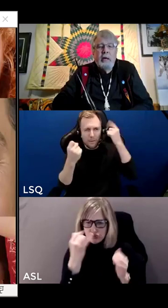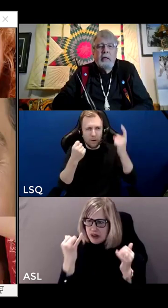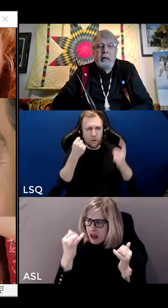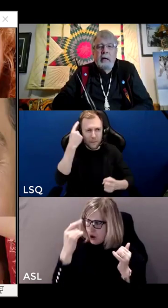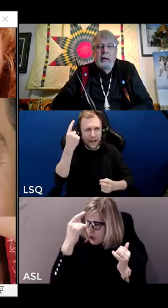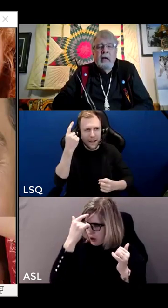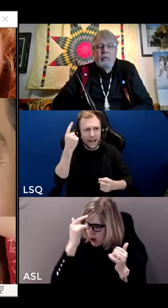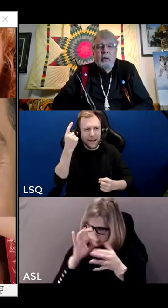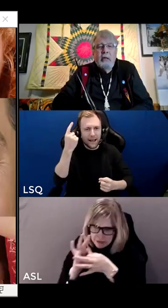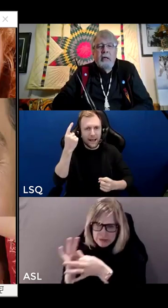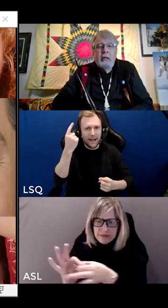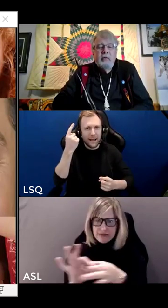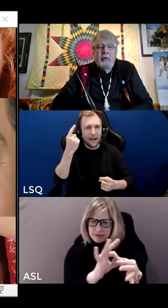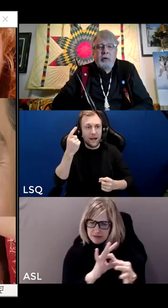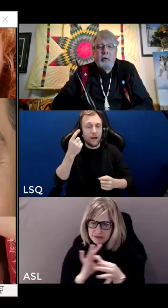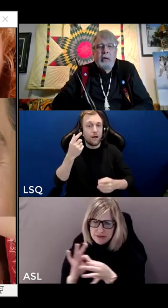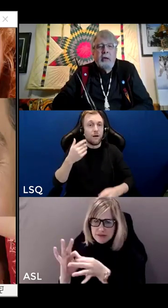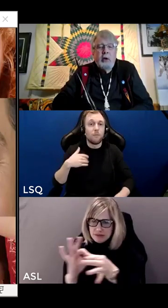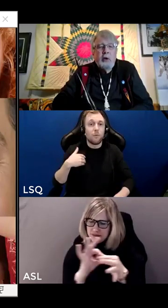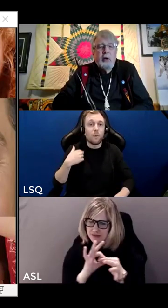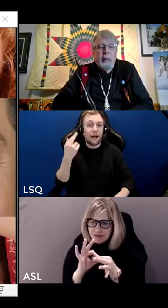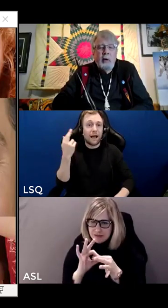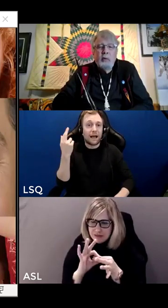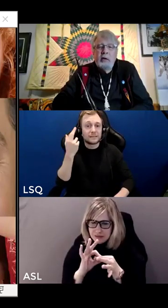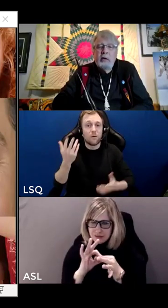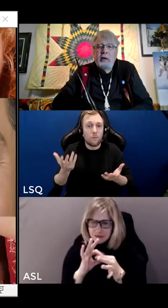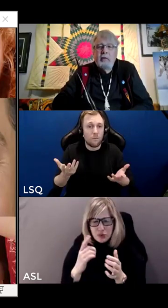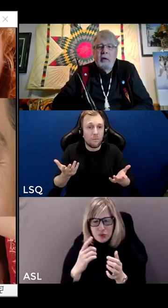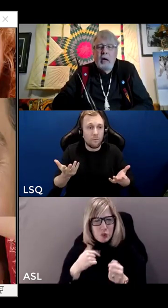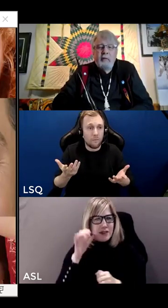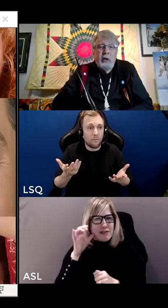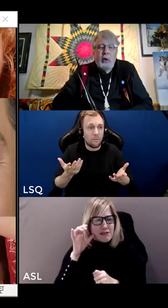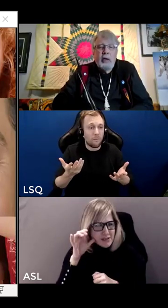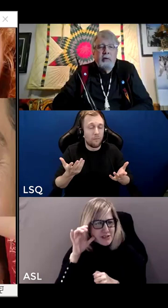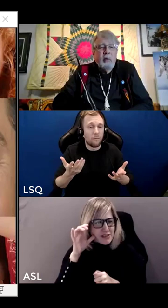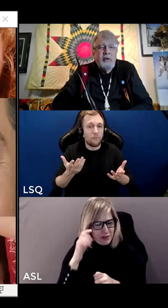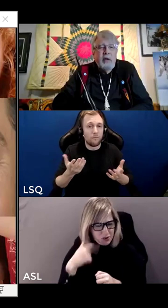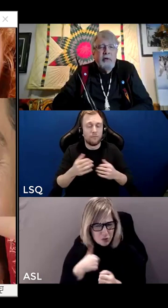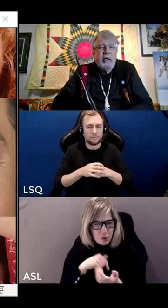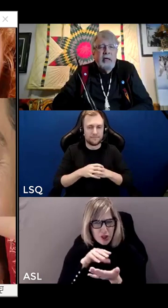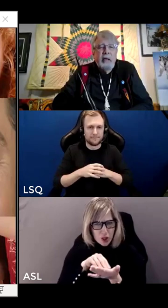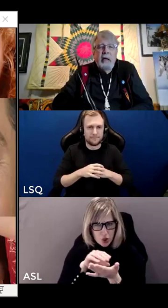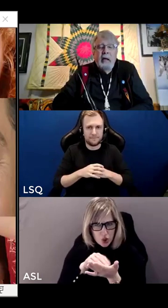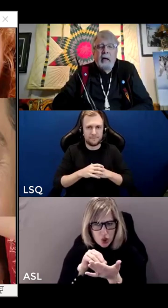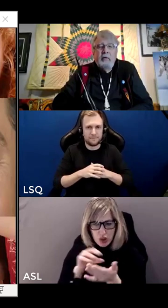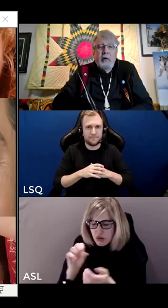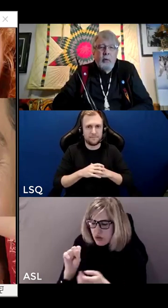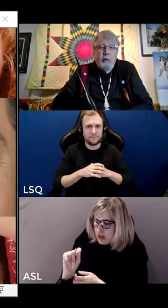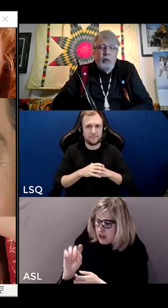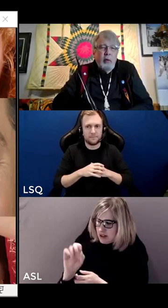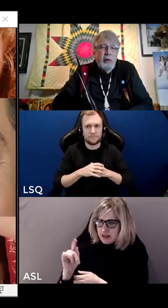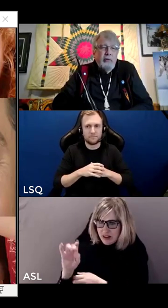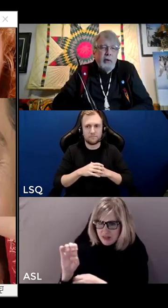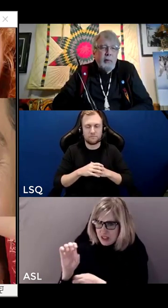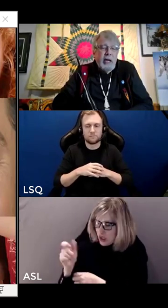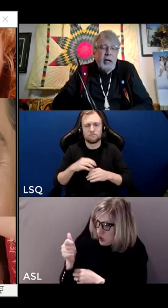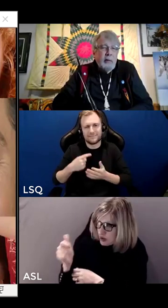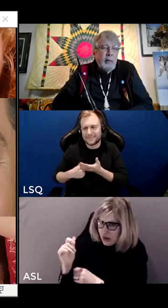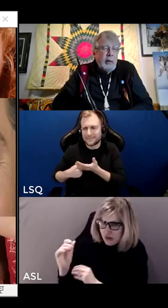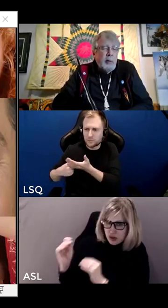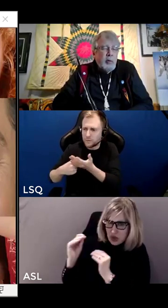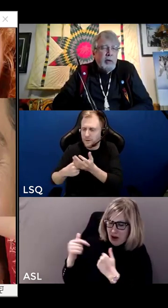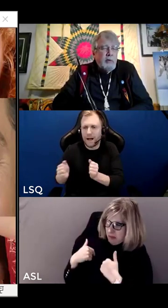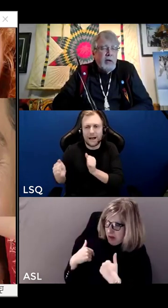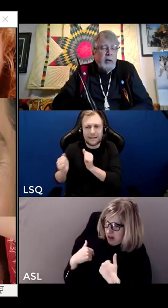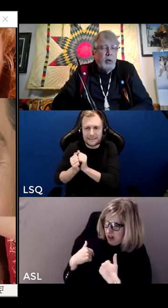as one as we listen to and learn about what I've been learning from Stephanie as a form of being